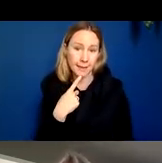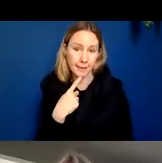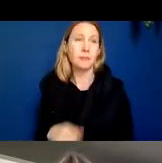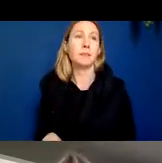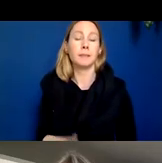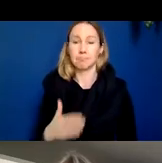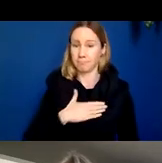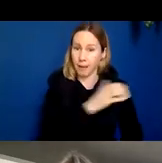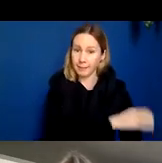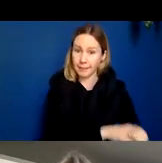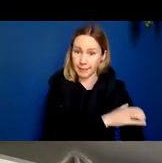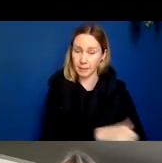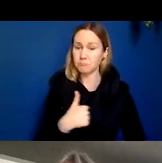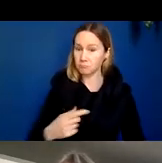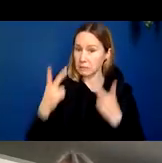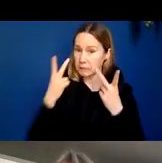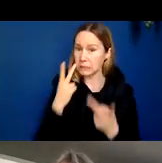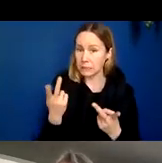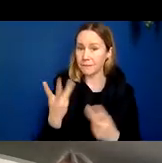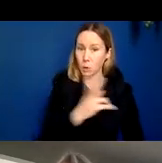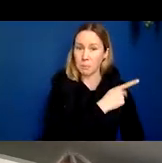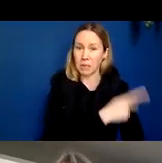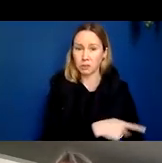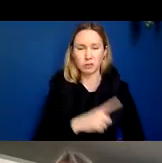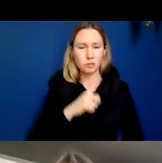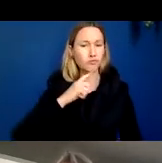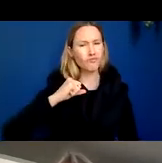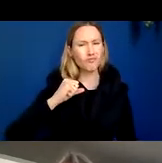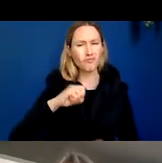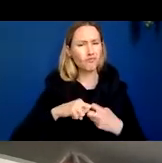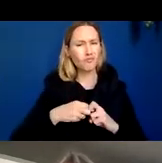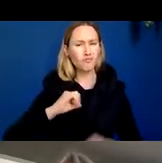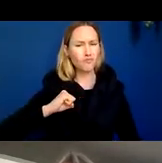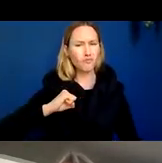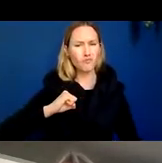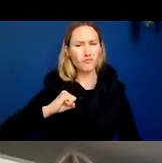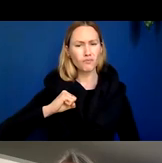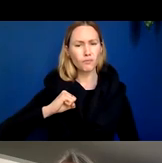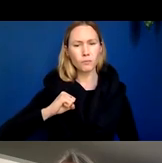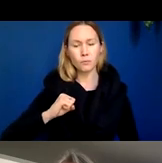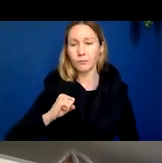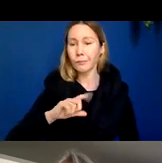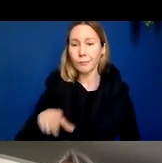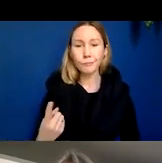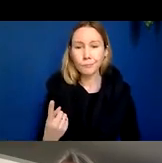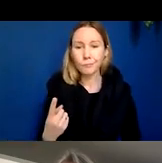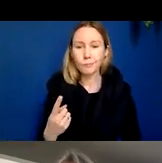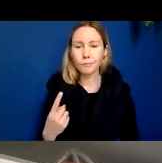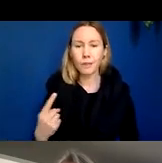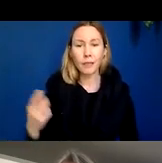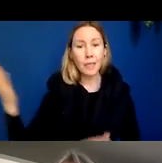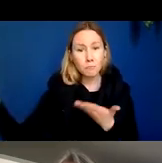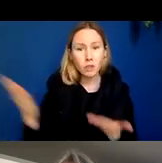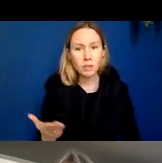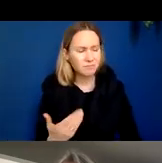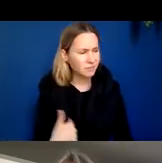in my clinic those patients that have very little insight into the problem sometimes just brought to the clinic under the pretense of we're